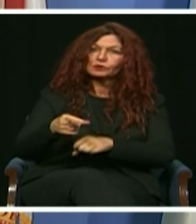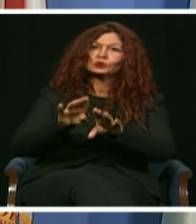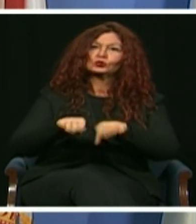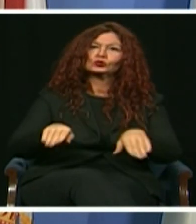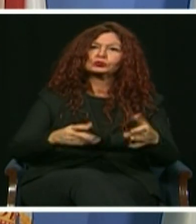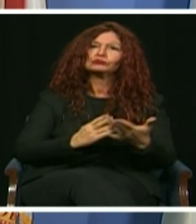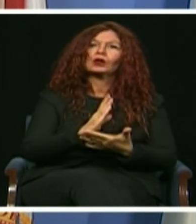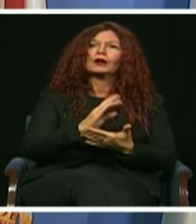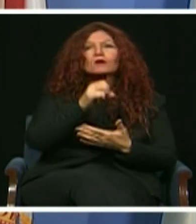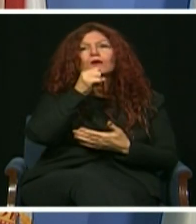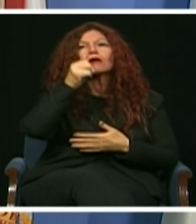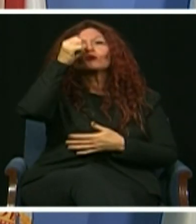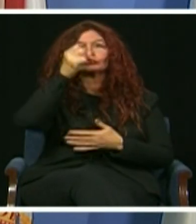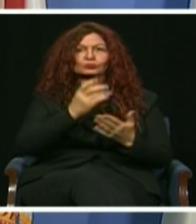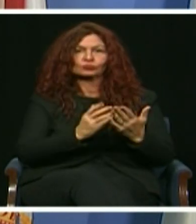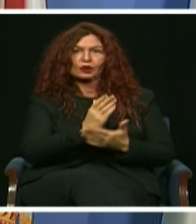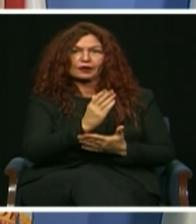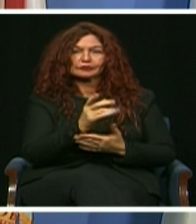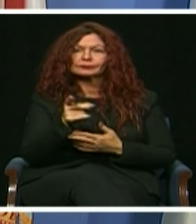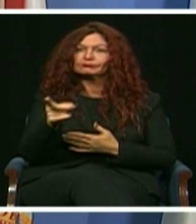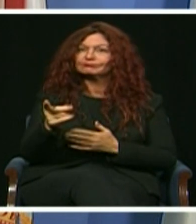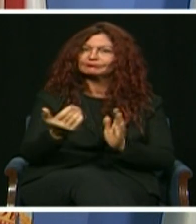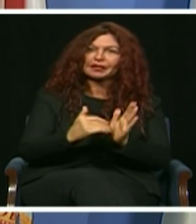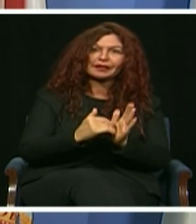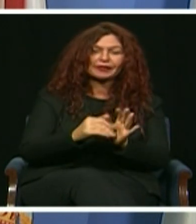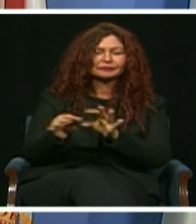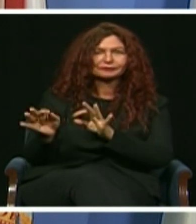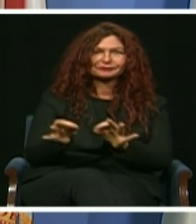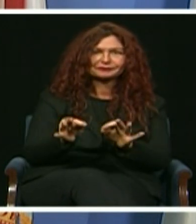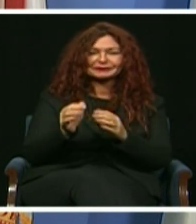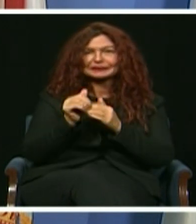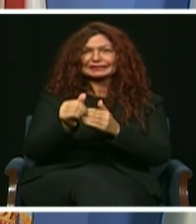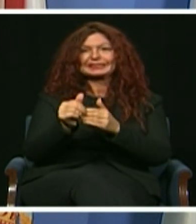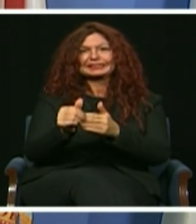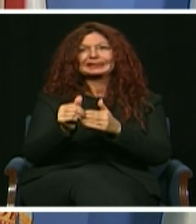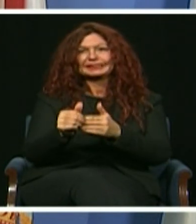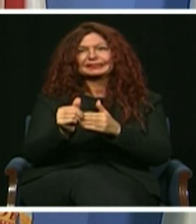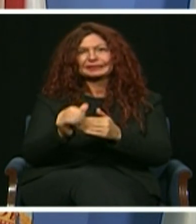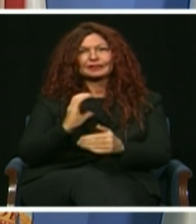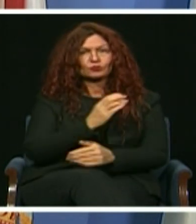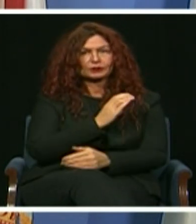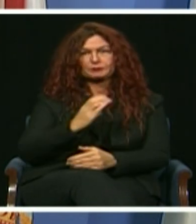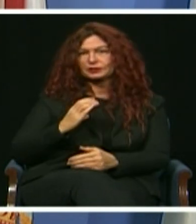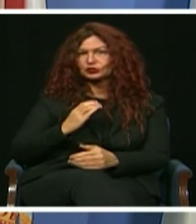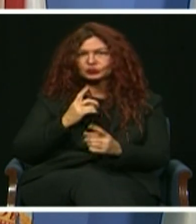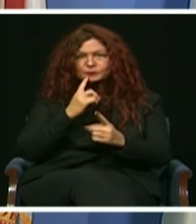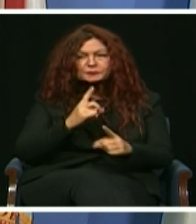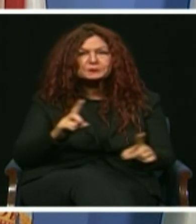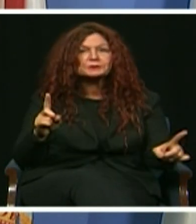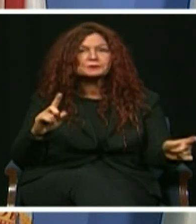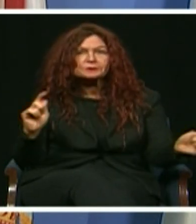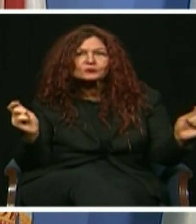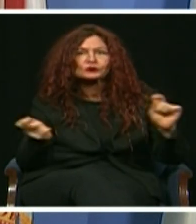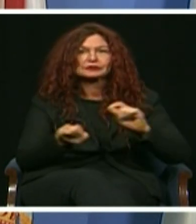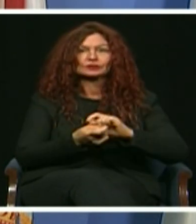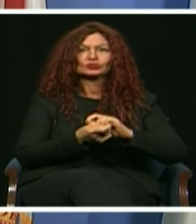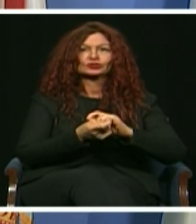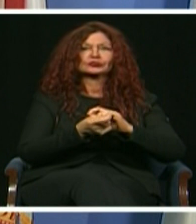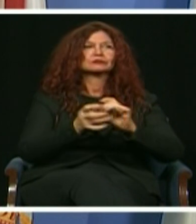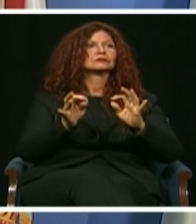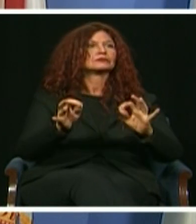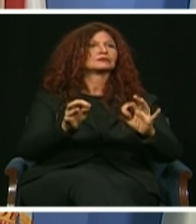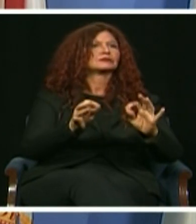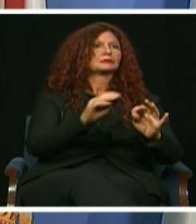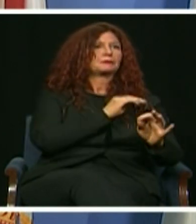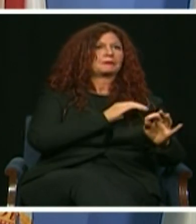years, you stepped up once again to lead the commission through a successful transition period. And we salute you as a champion of efforts to